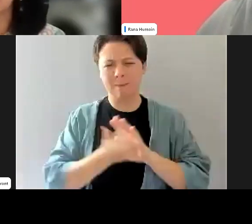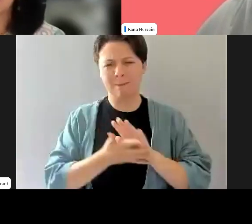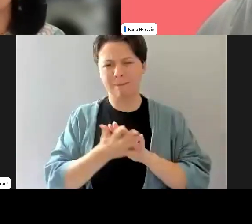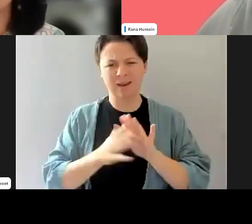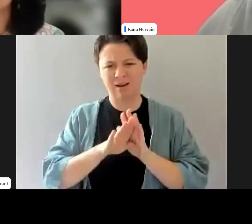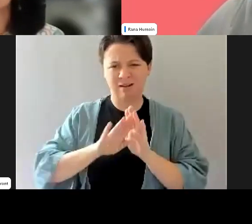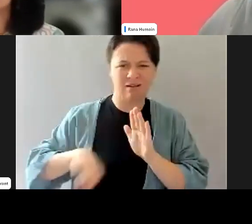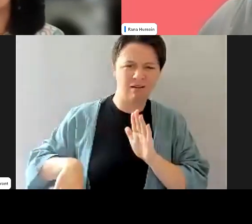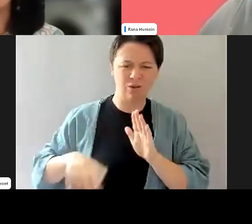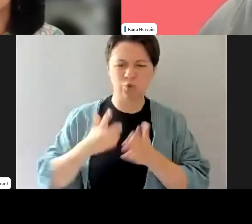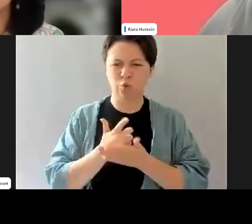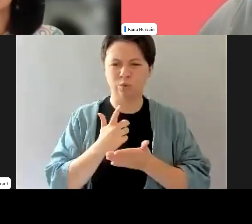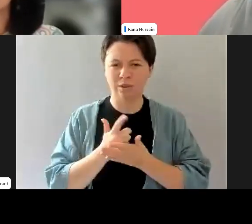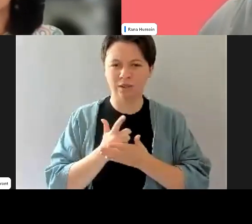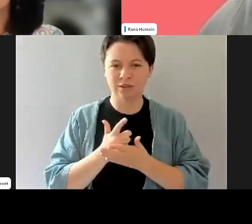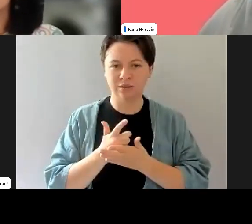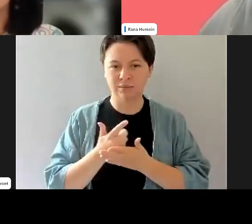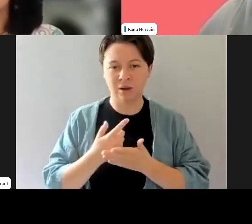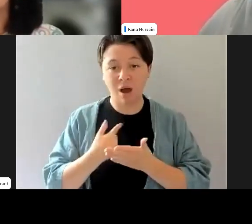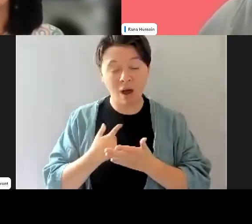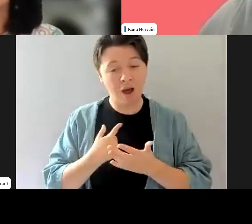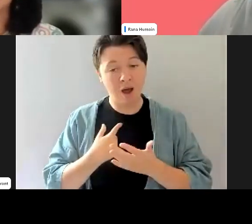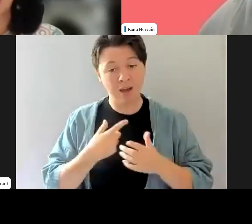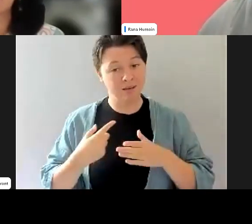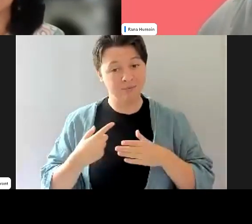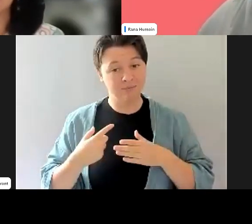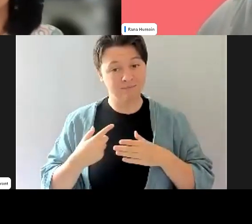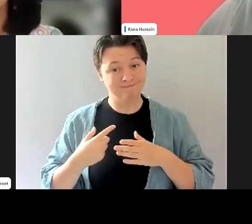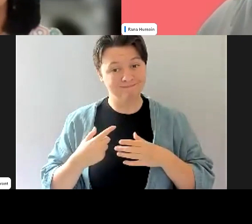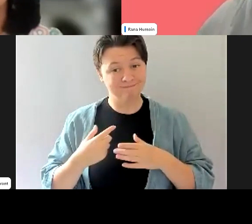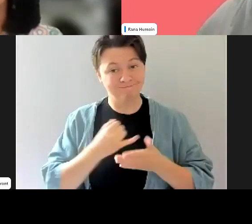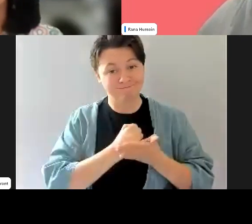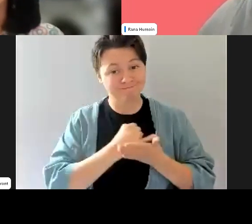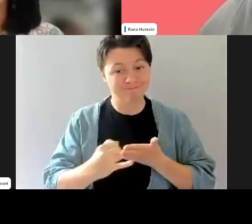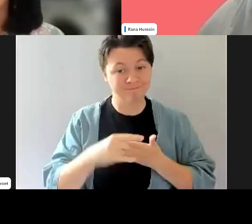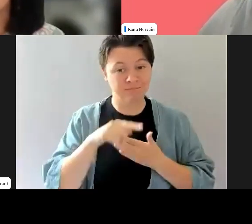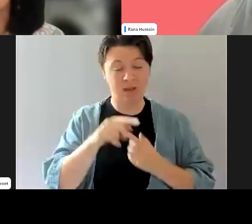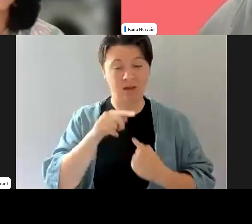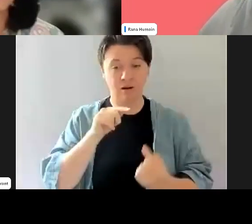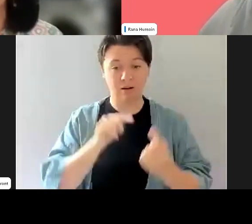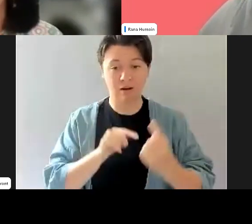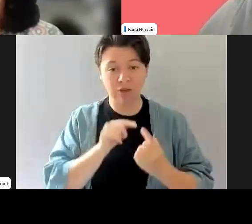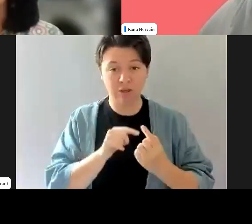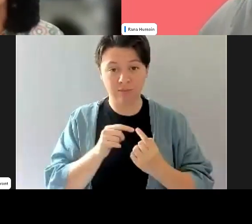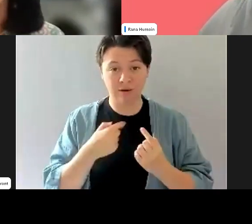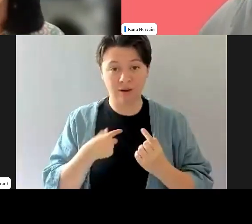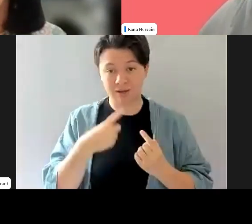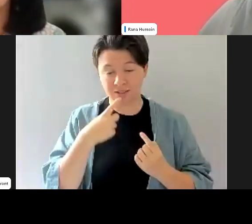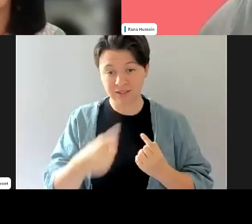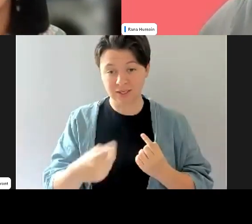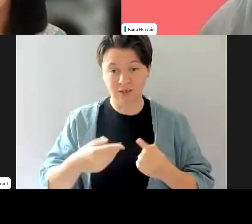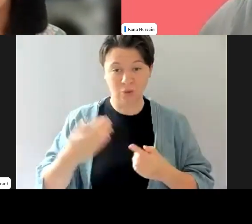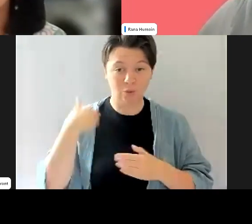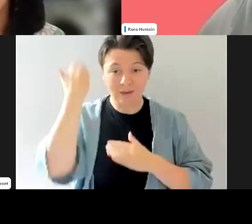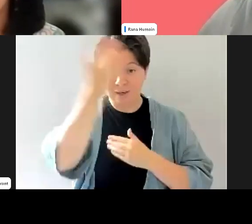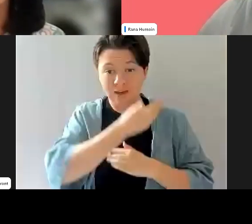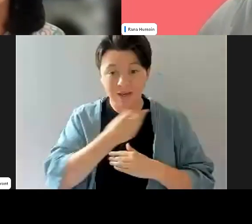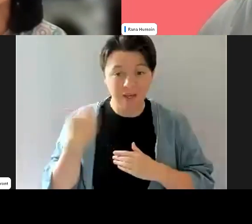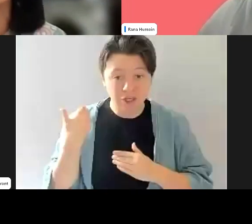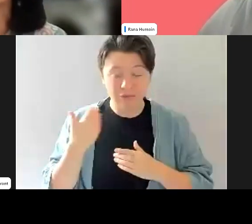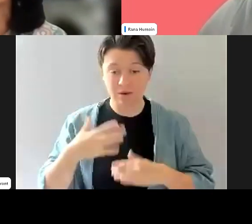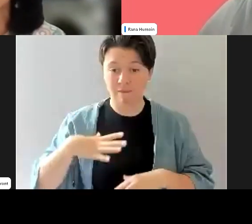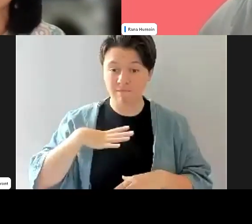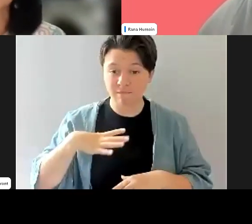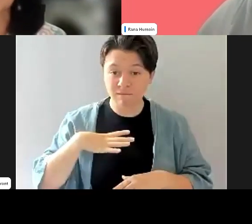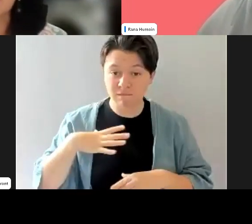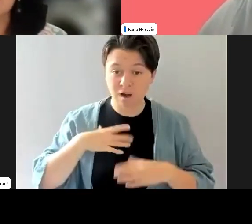refuted that argument, particularly in the multicultural space. Um, when I advocate for women to play with hijabs, longer clothing, having women only spaces